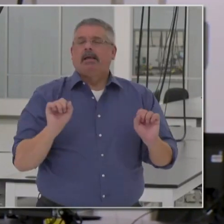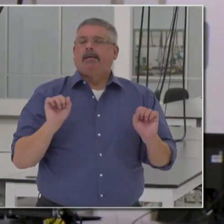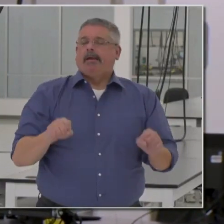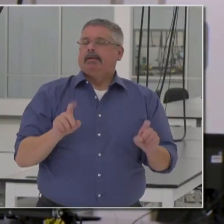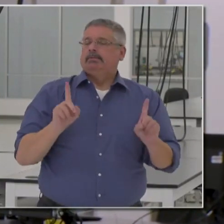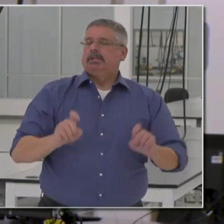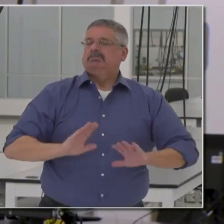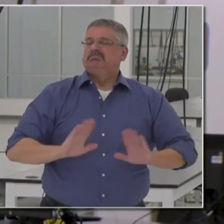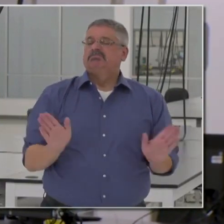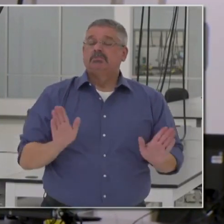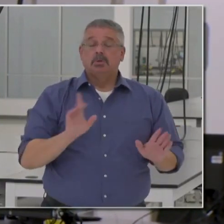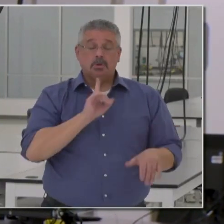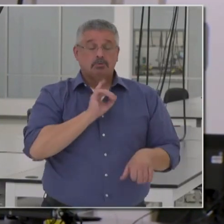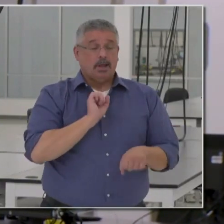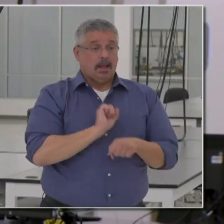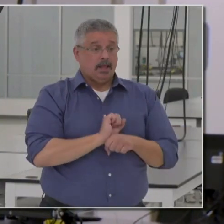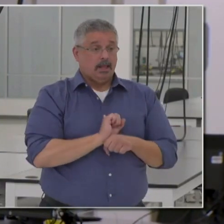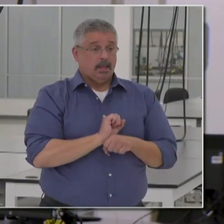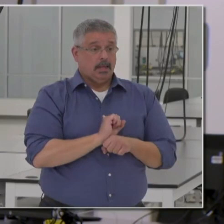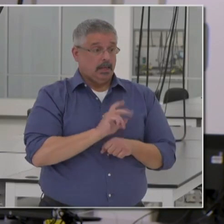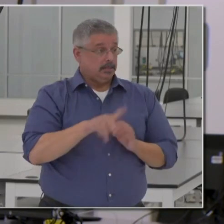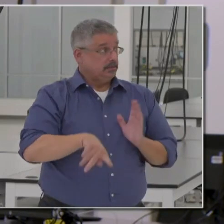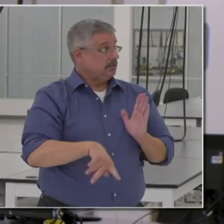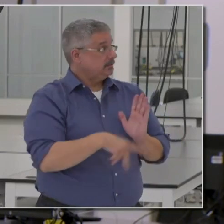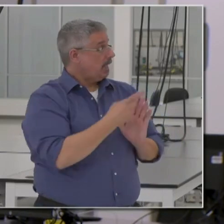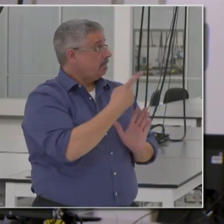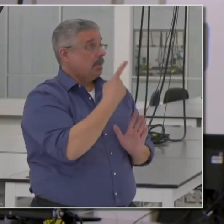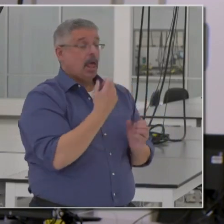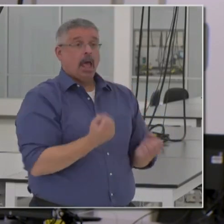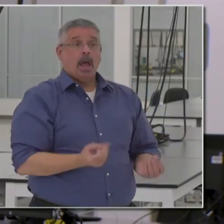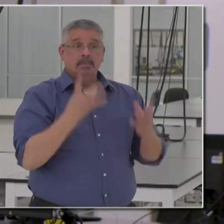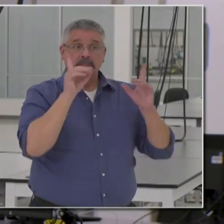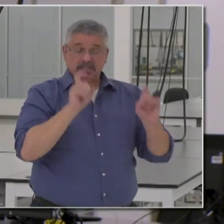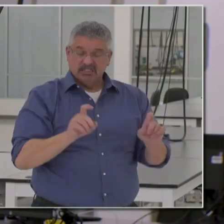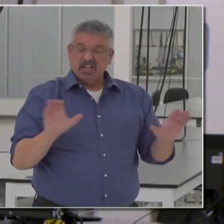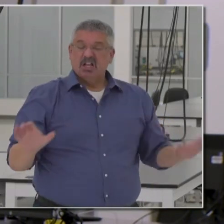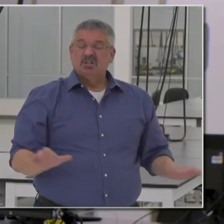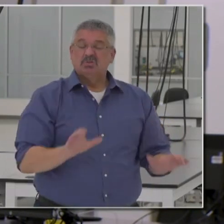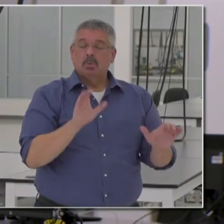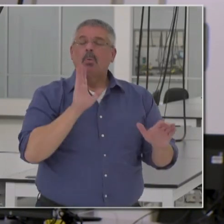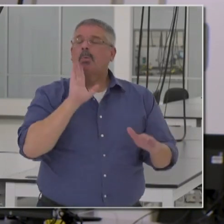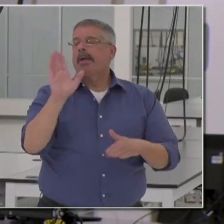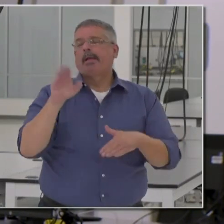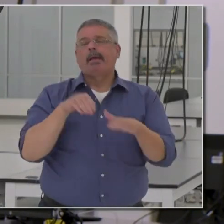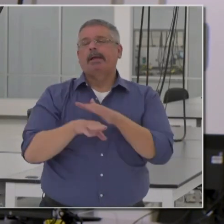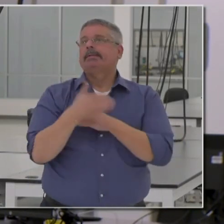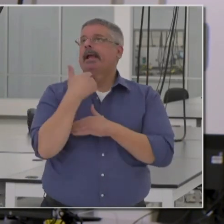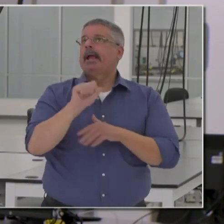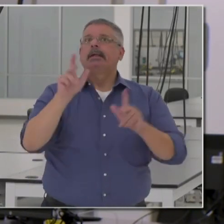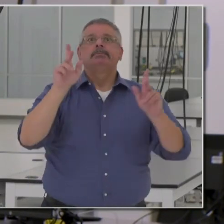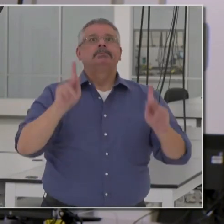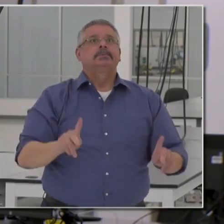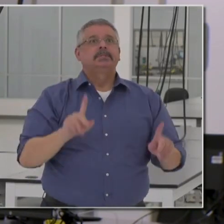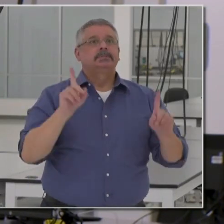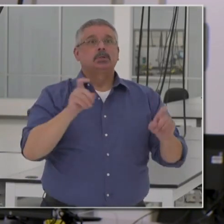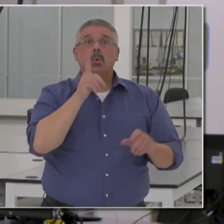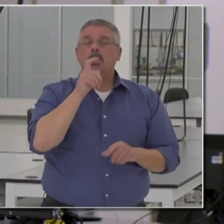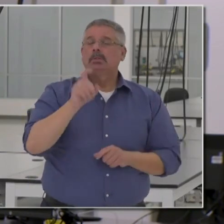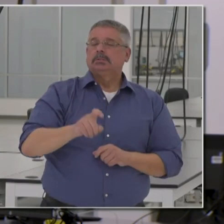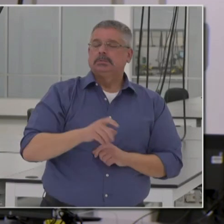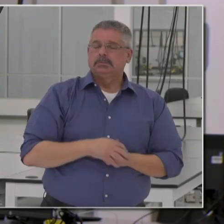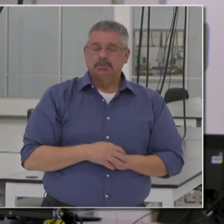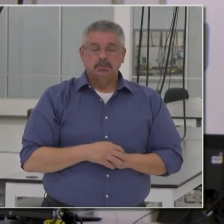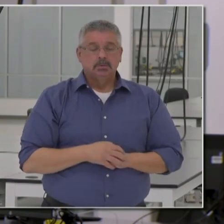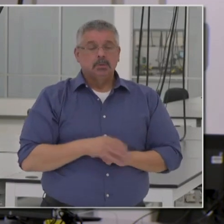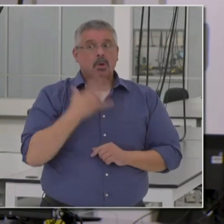test. So in reality, by doubling the capacity, we will have access to anyone in the state that needs a test. One